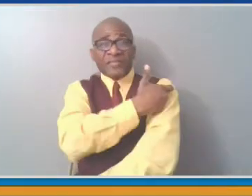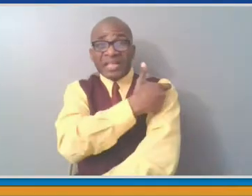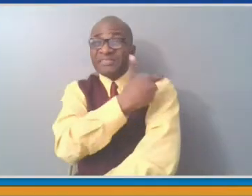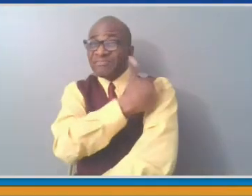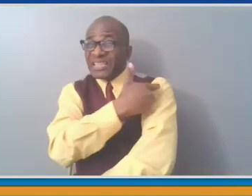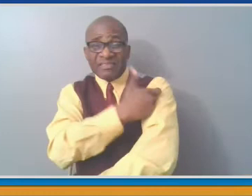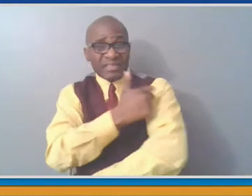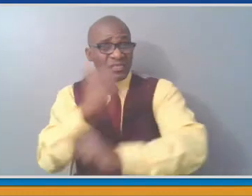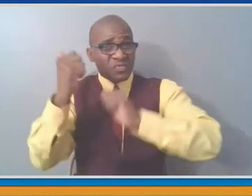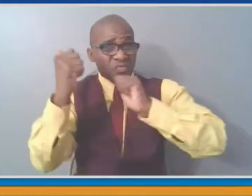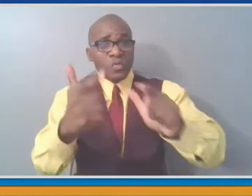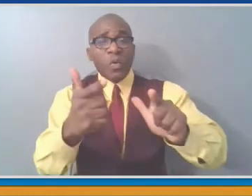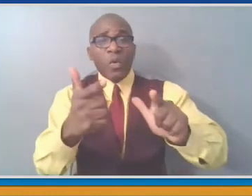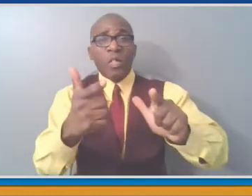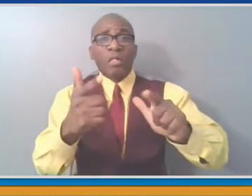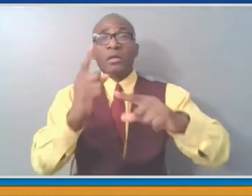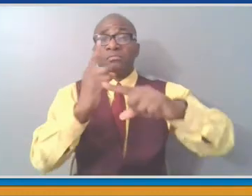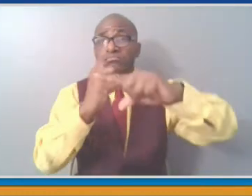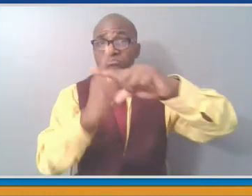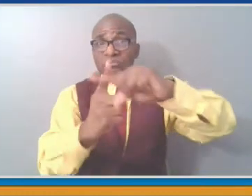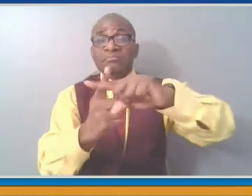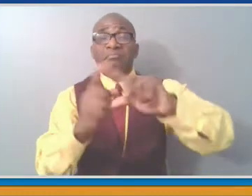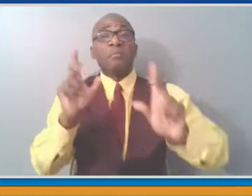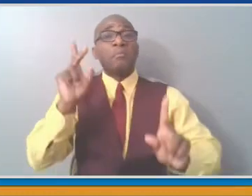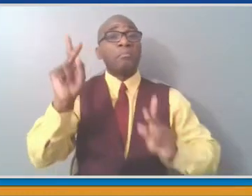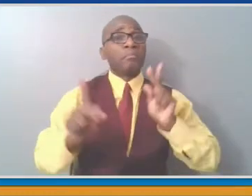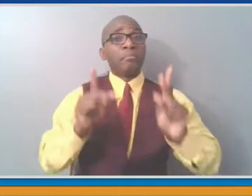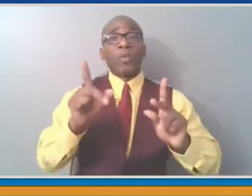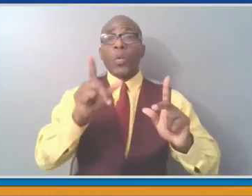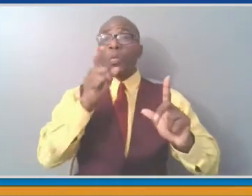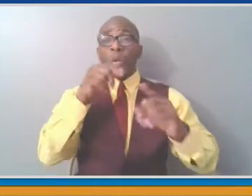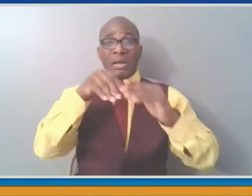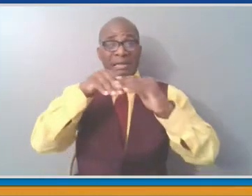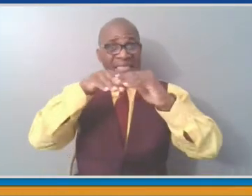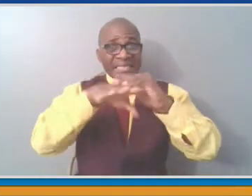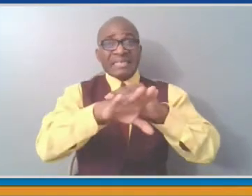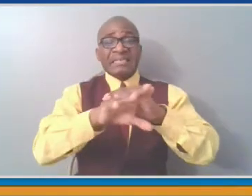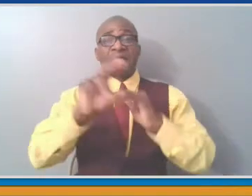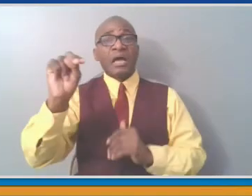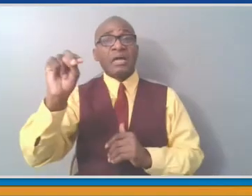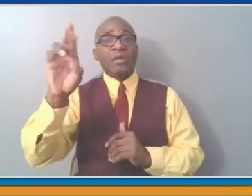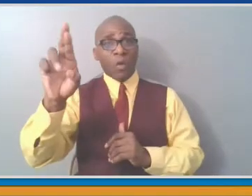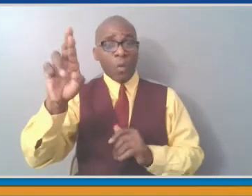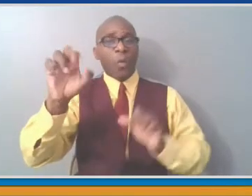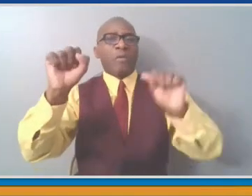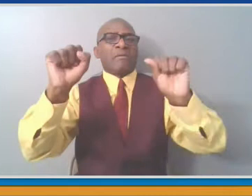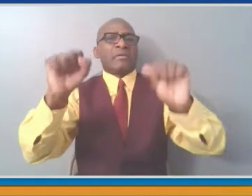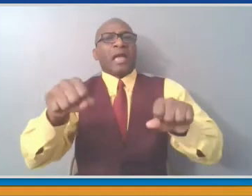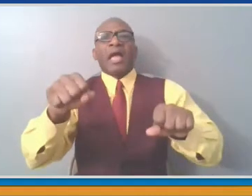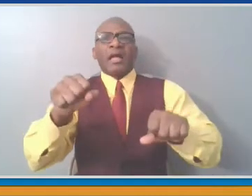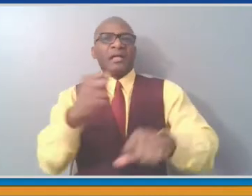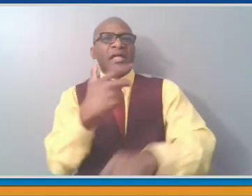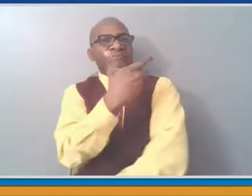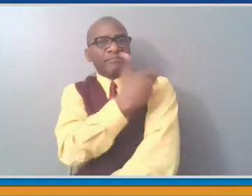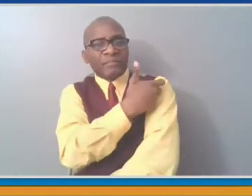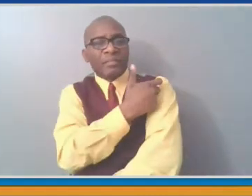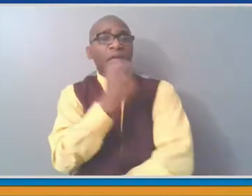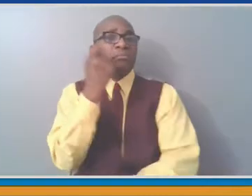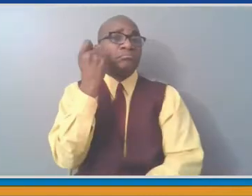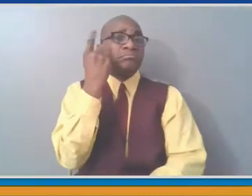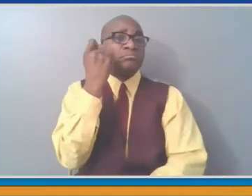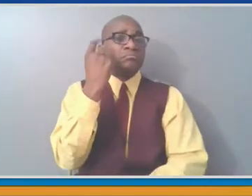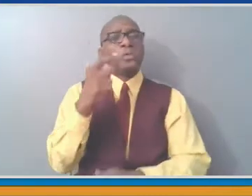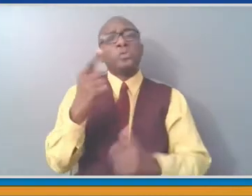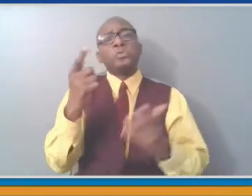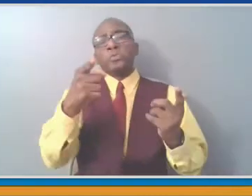get vaccinated, people within New Rochelle can go elsewhere. My own mother was vaccinated at the Westchester County Center. So this is most appropriately thought